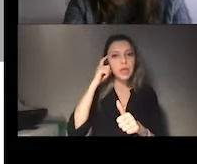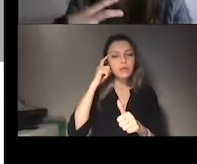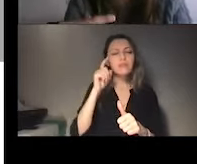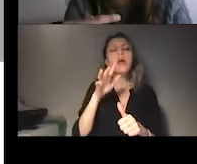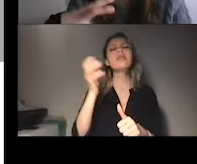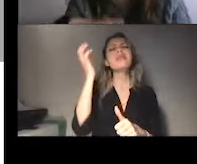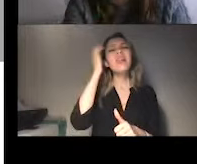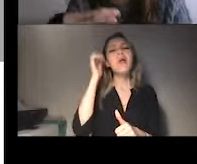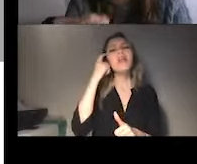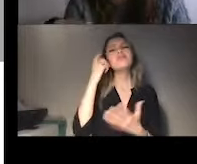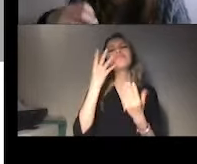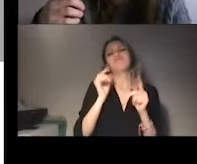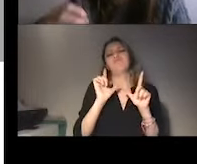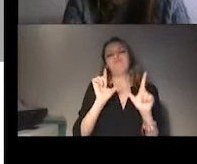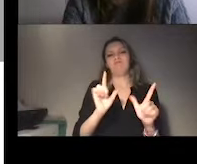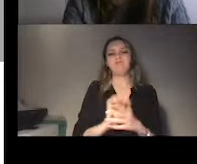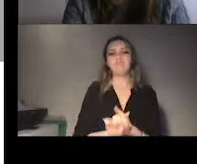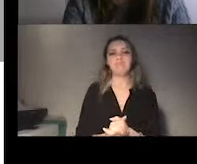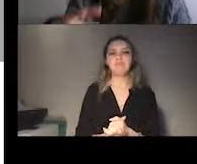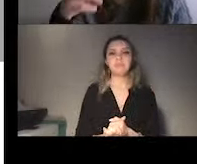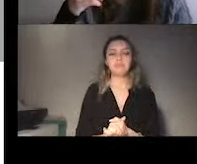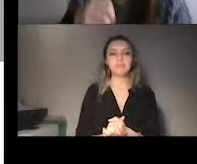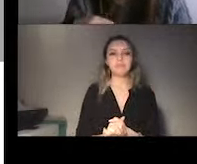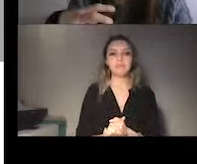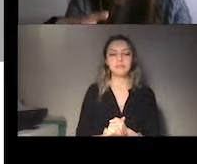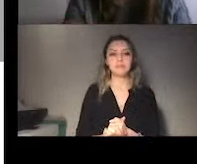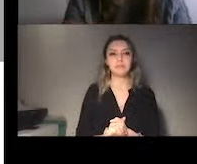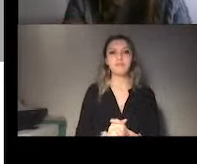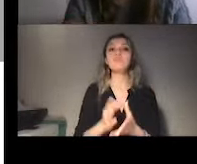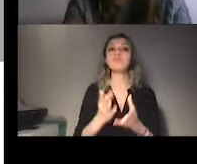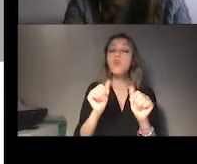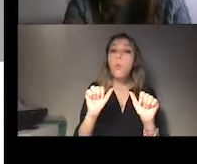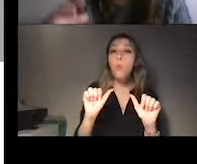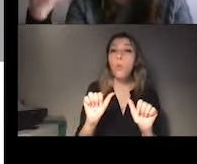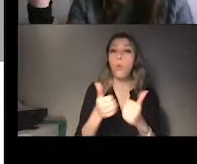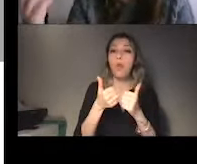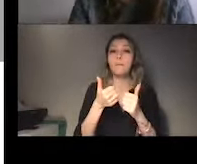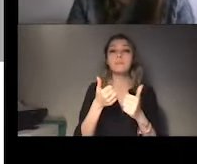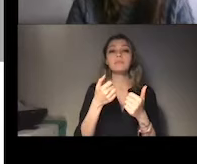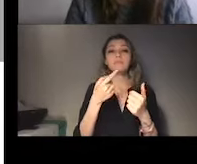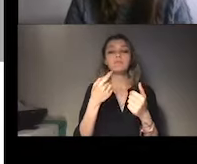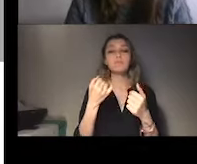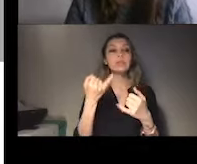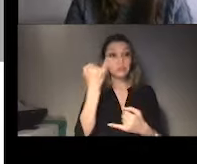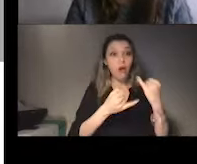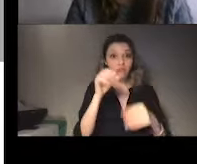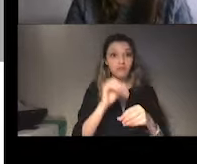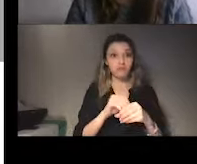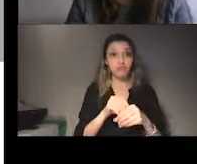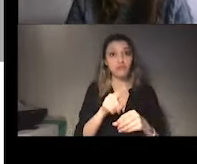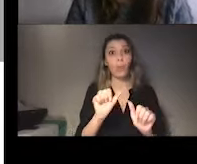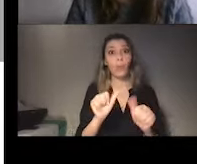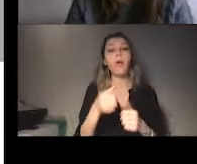mentioning the importance of having consultations, because this is an opportunity really to have your